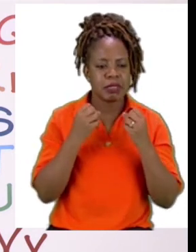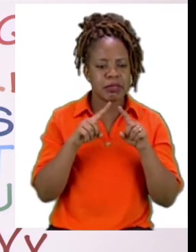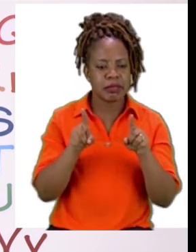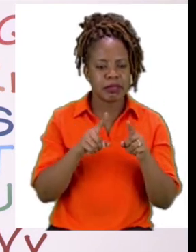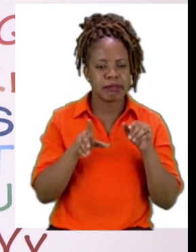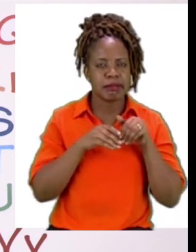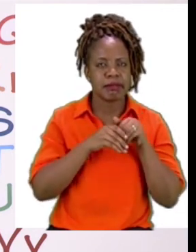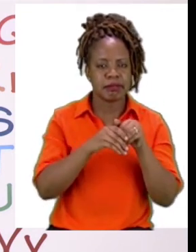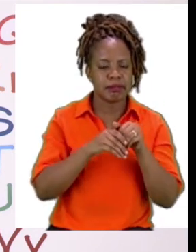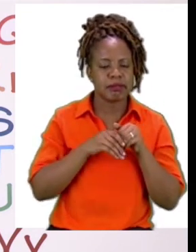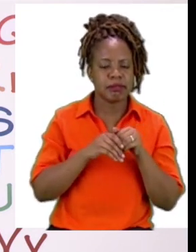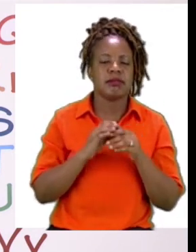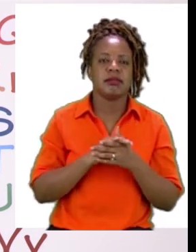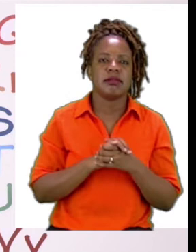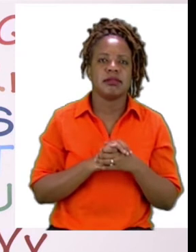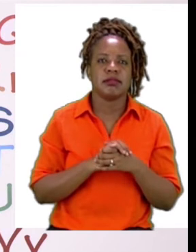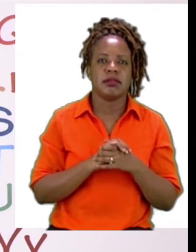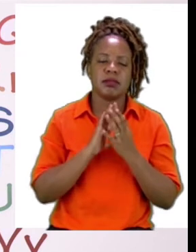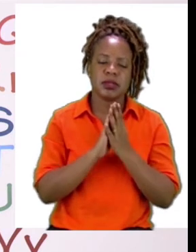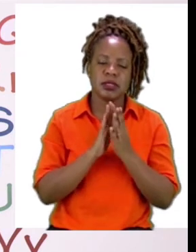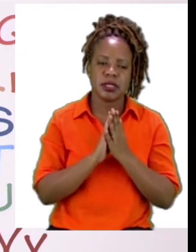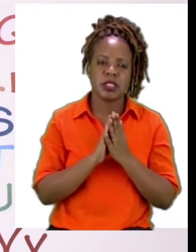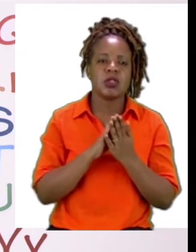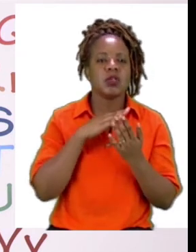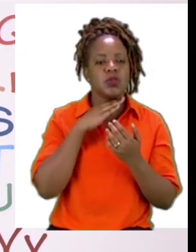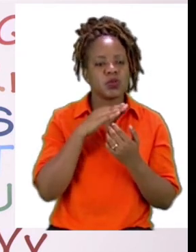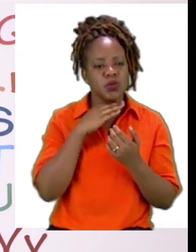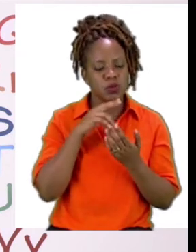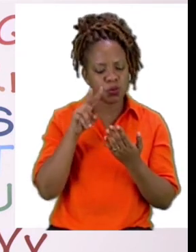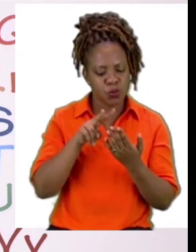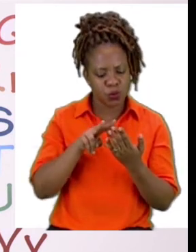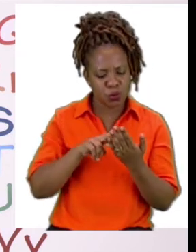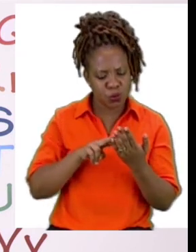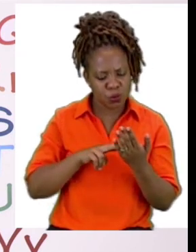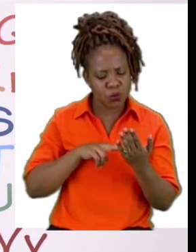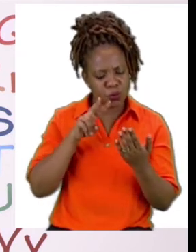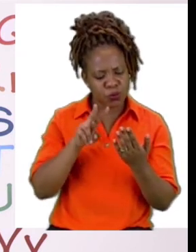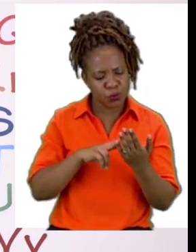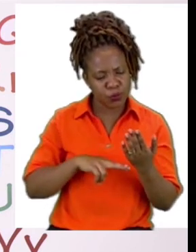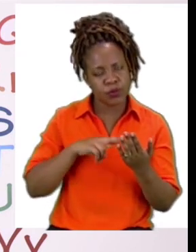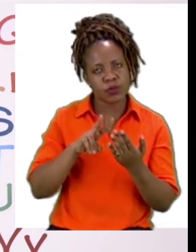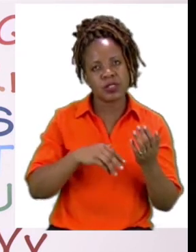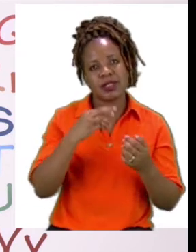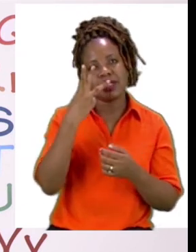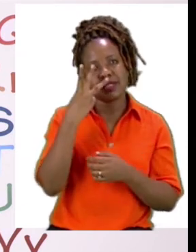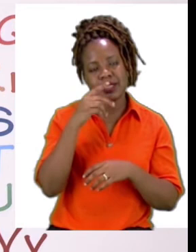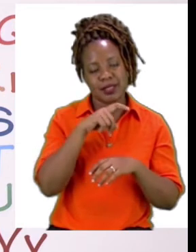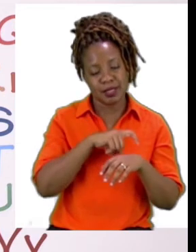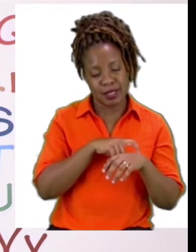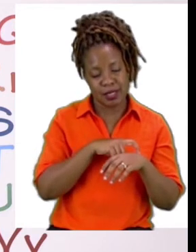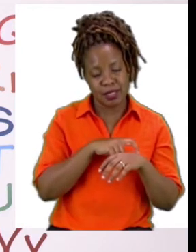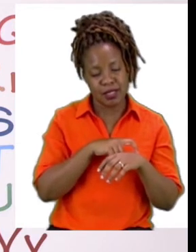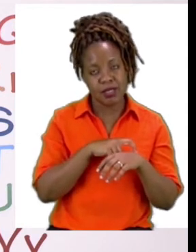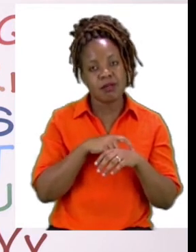So take your time with your comprehension. I'd like you to please read three times. And the last one is for you